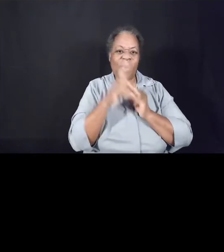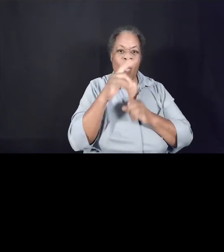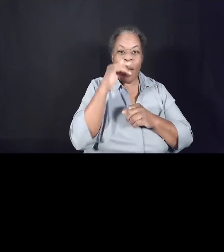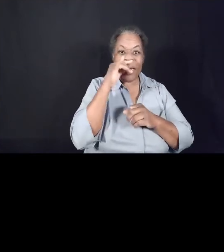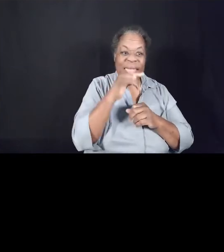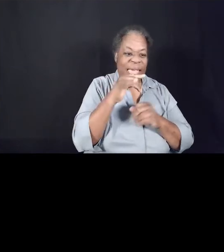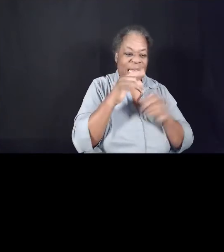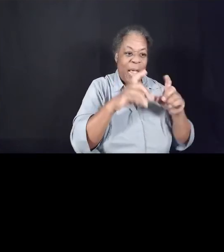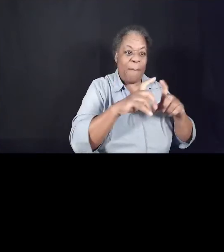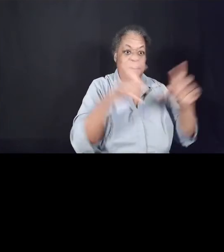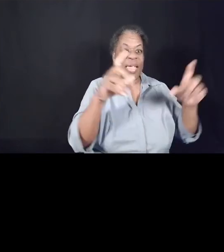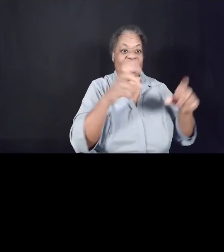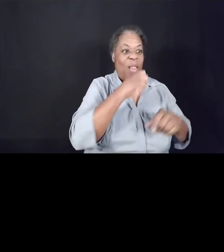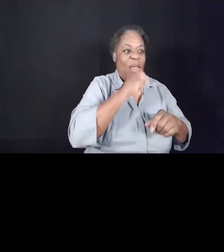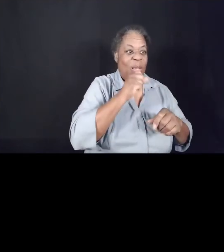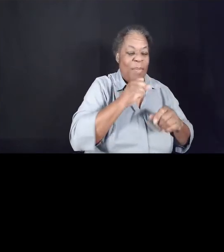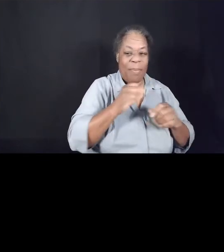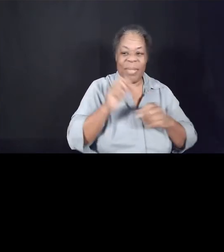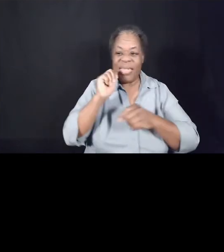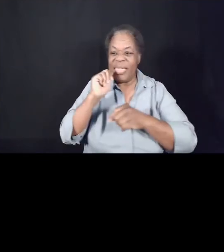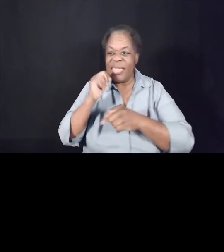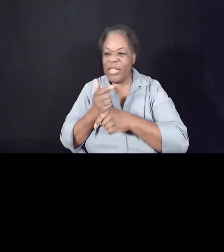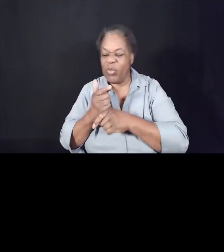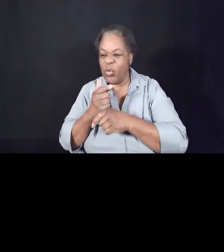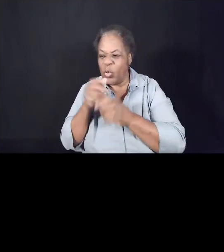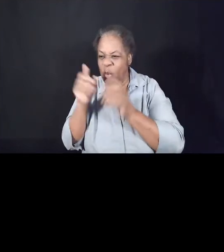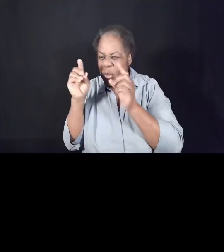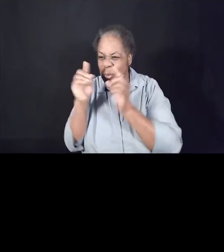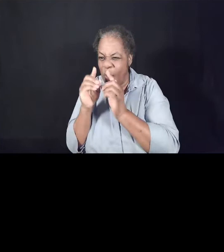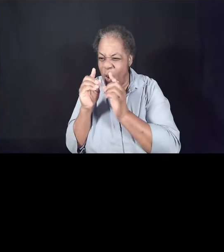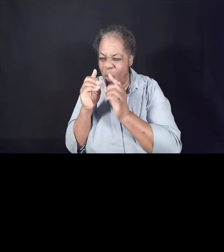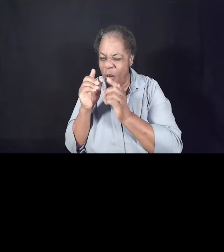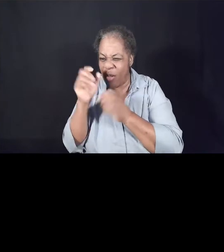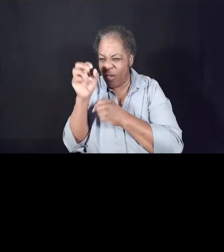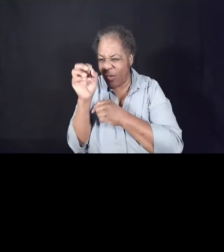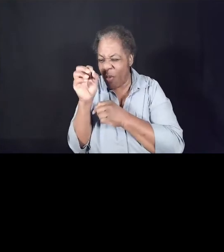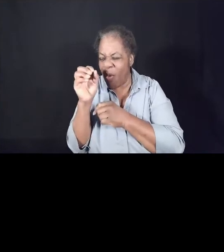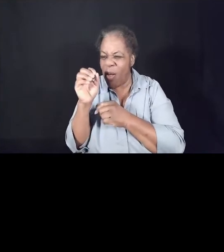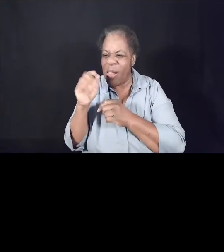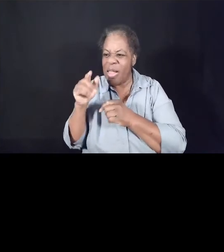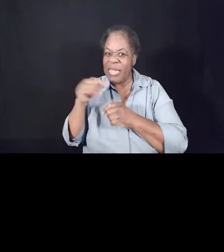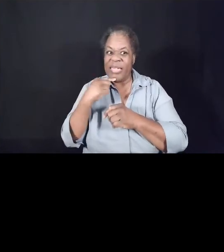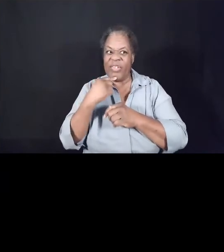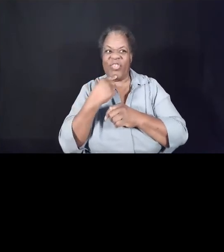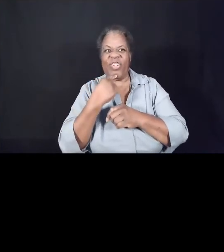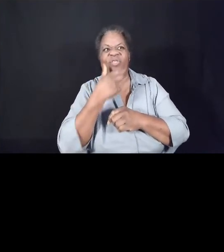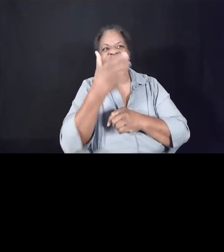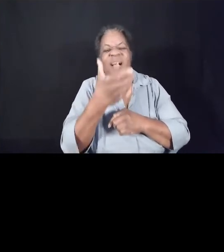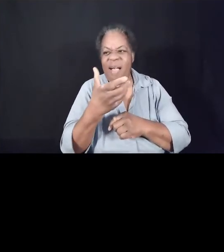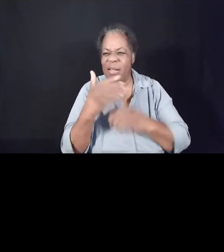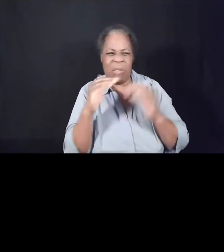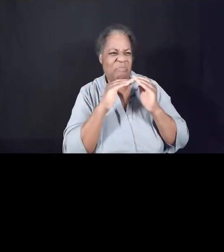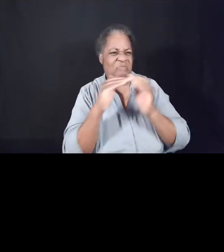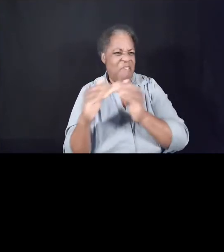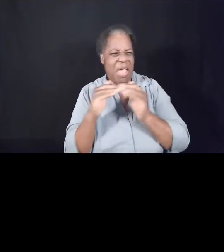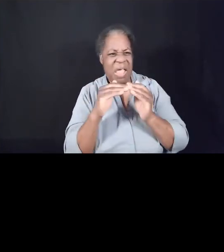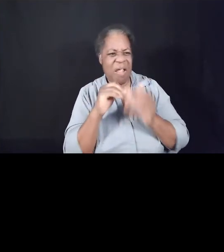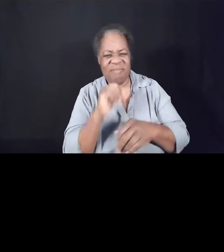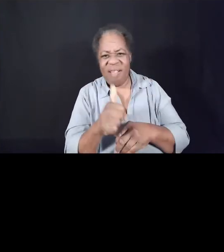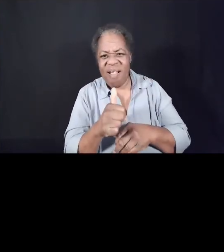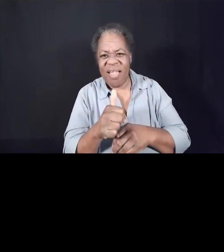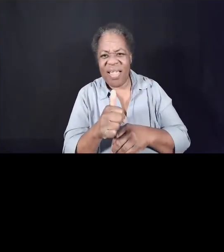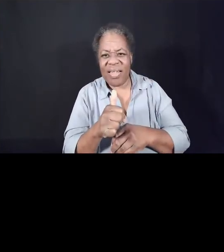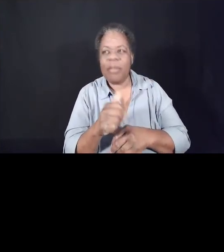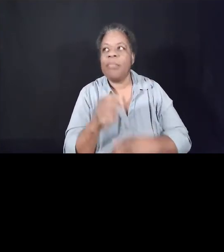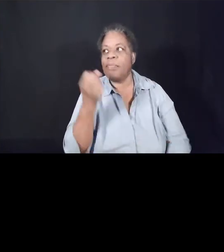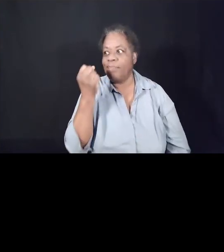lollipop and his sister gets a smaller one? That's not fair, the young girl snaps. And we get it.